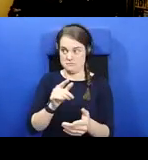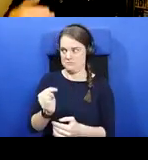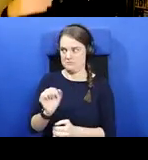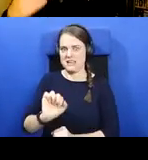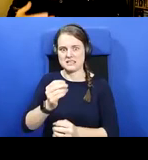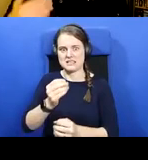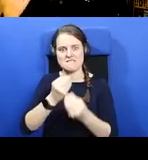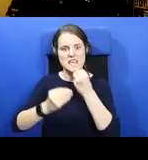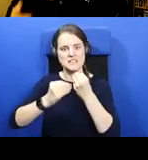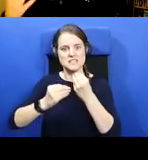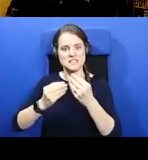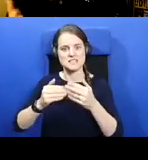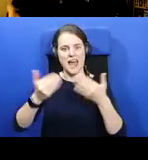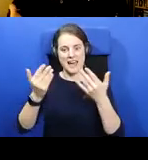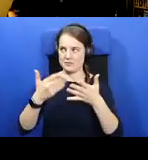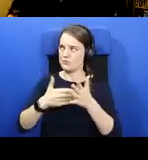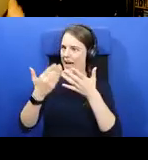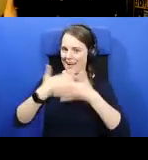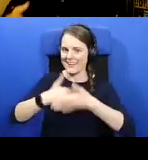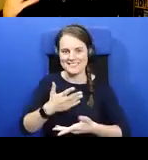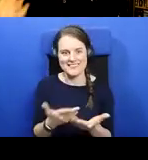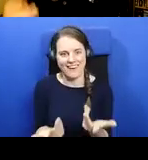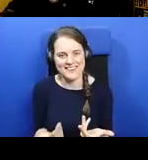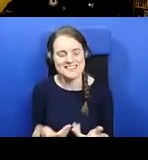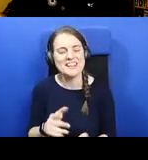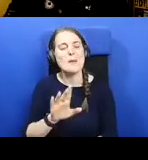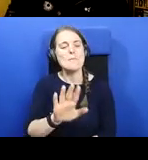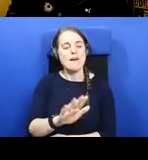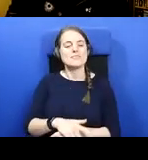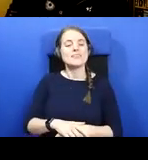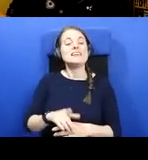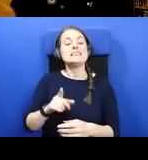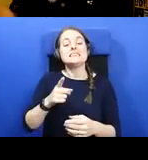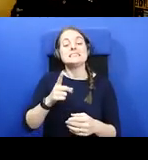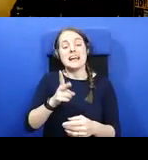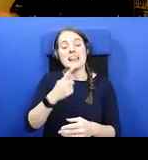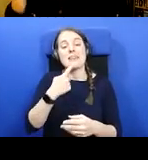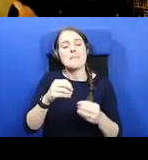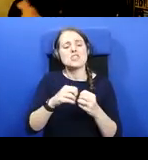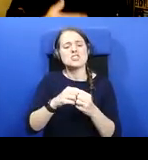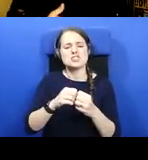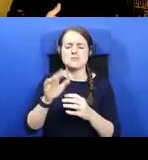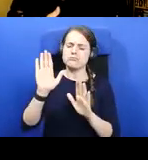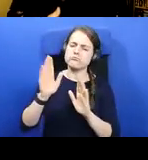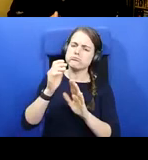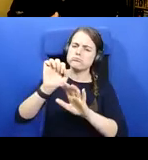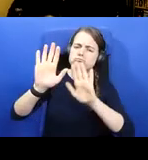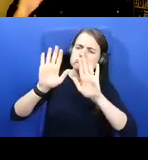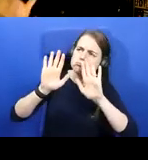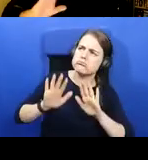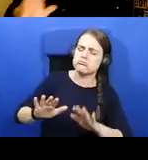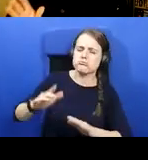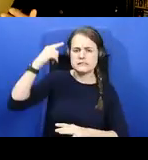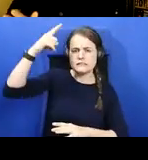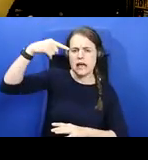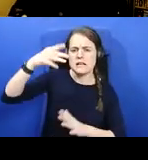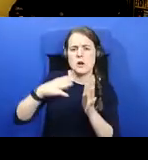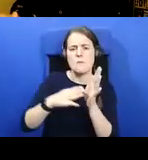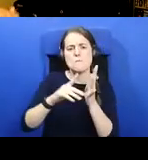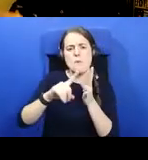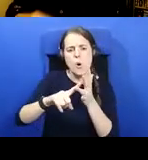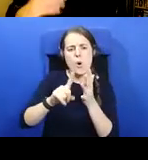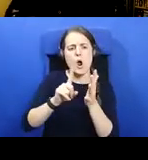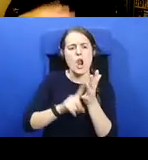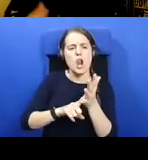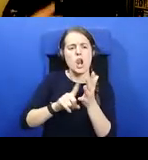Bernard, you know, mentions the fact that this great Saint Malachy had originally been a monk of Bangor. Now, it is possible